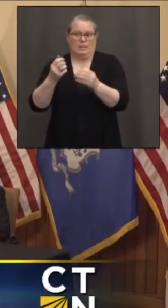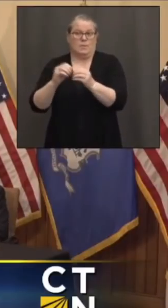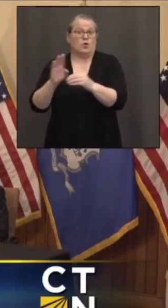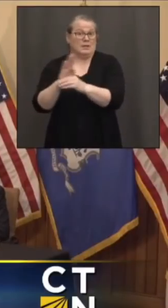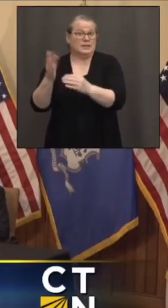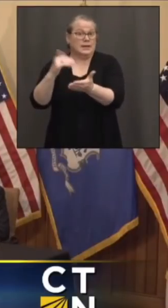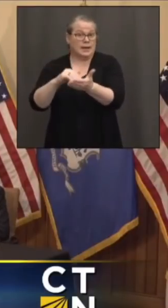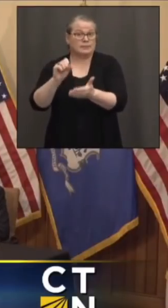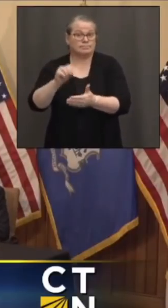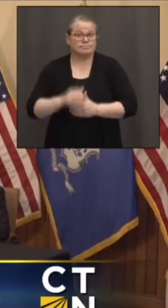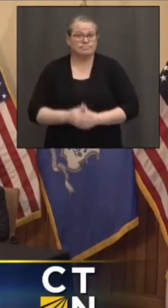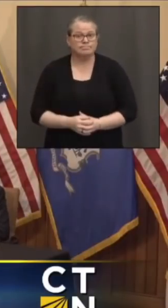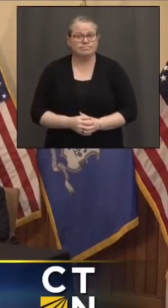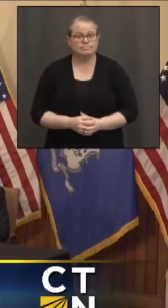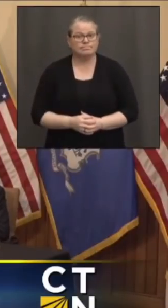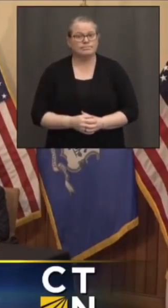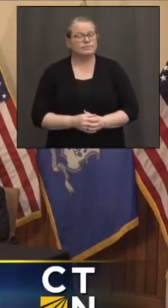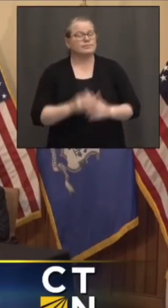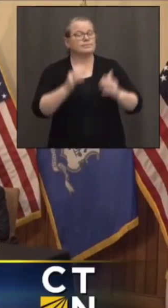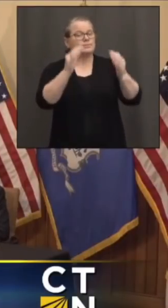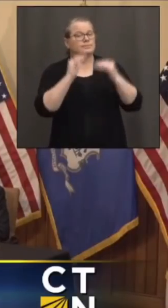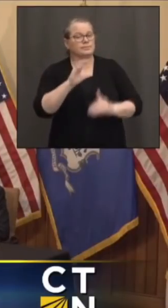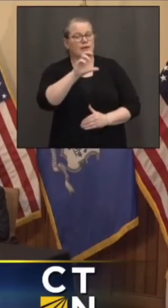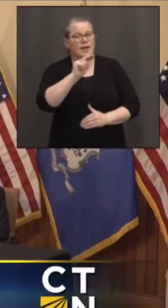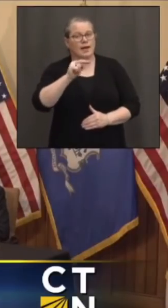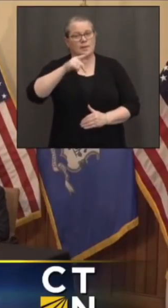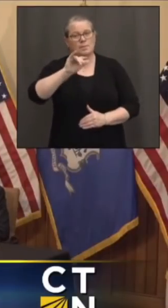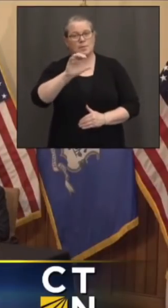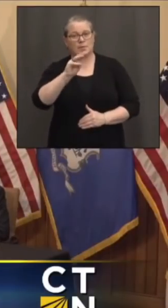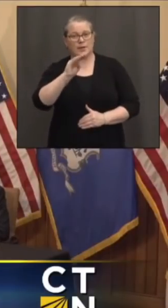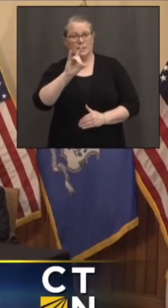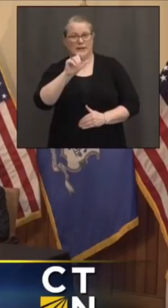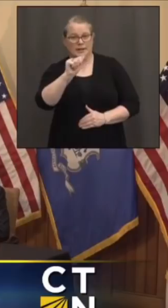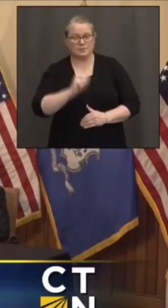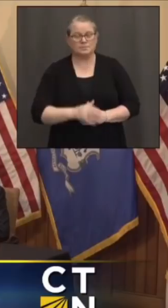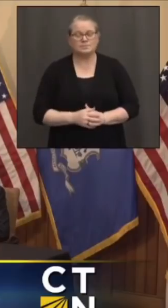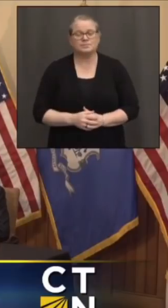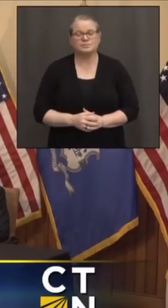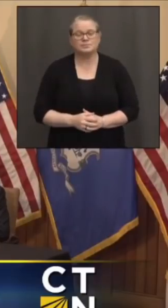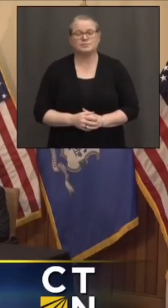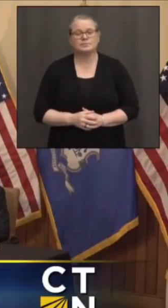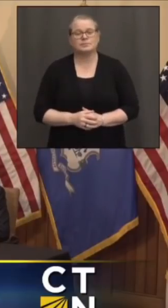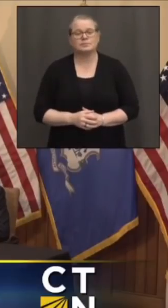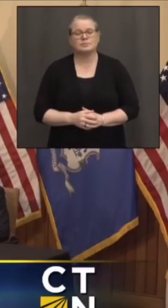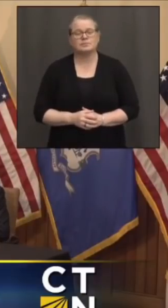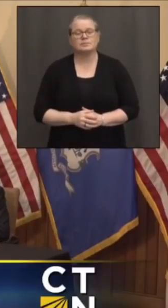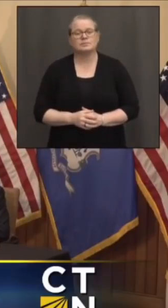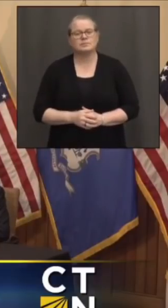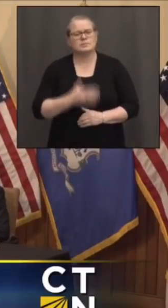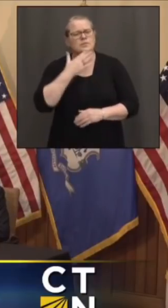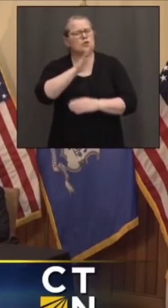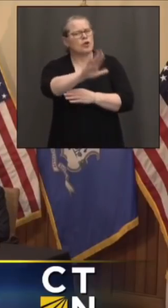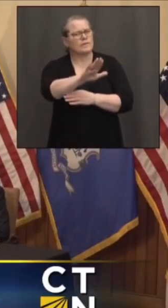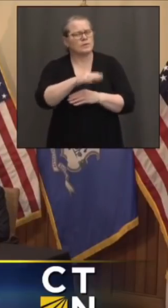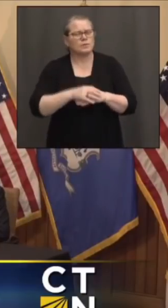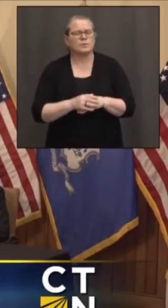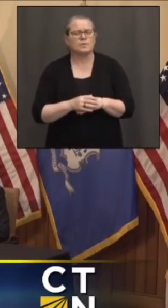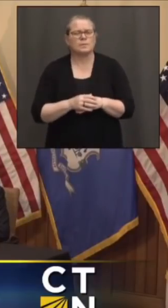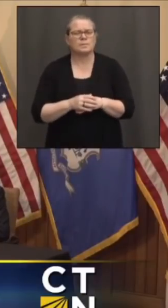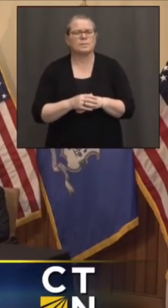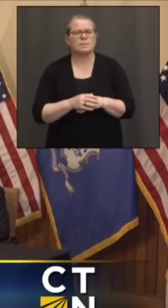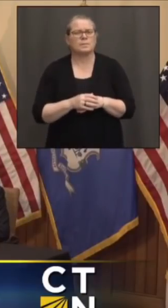Connecticut Public Media. Good afternoon. When does the state think health providers and centers should consider